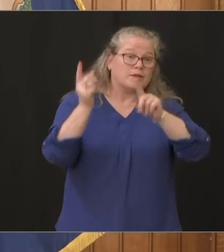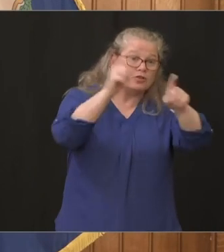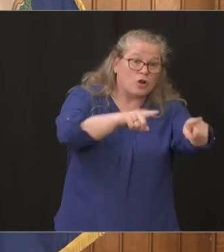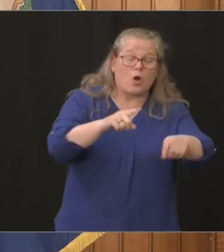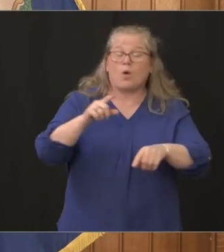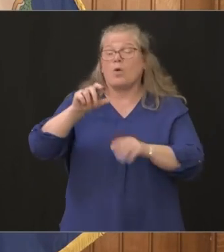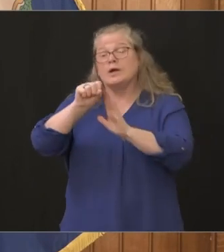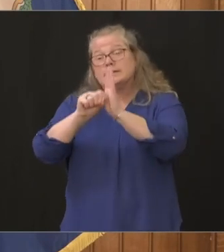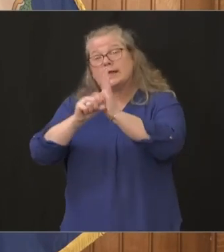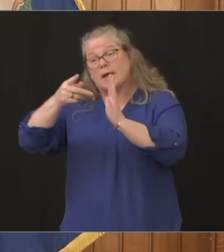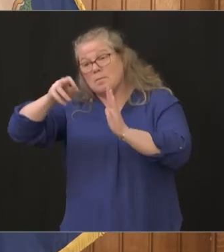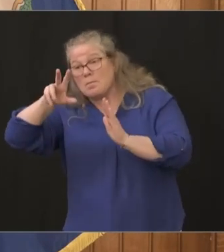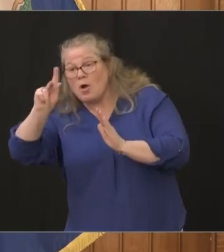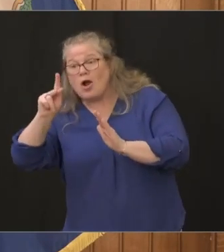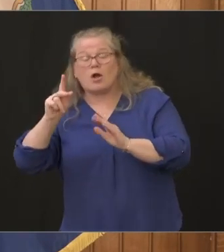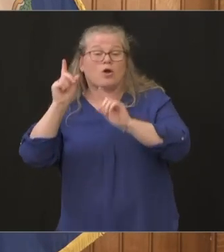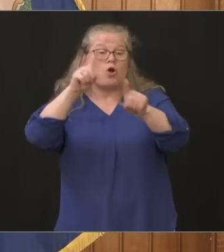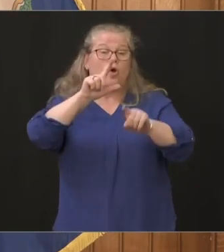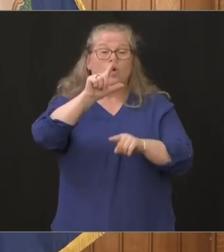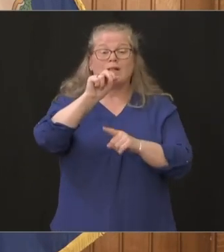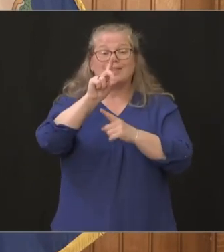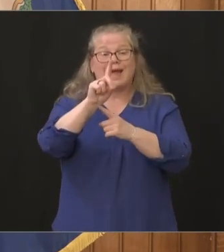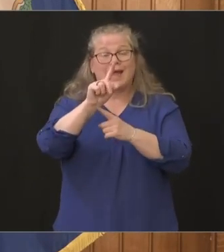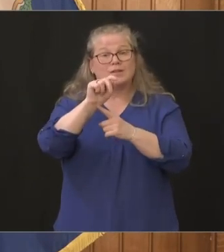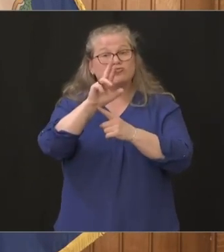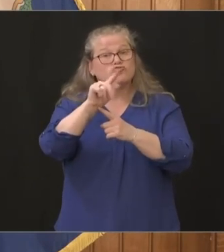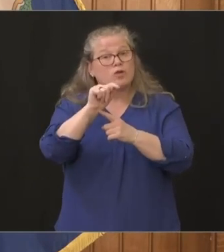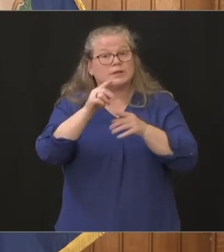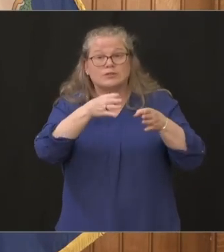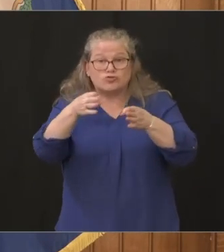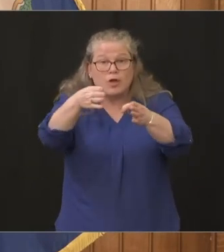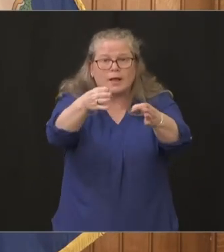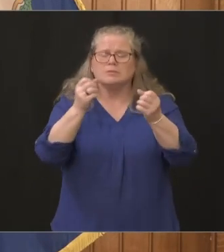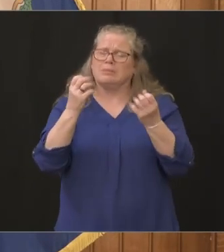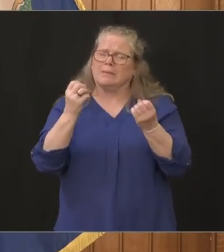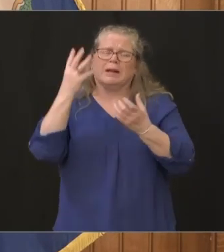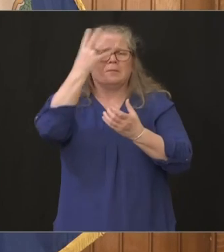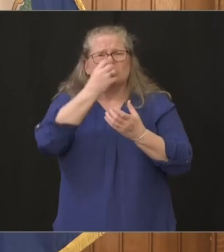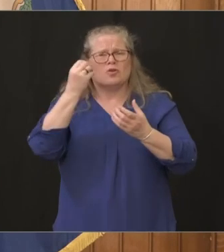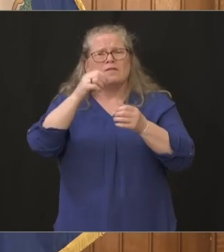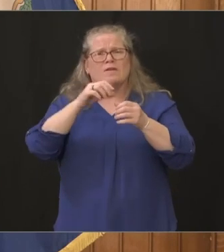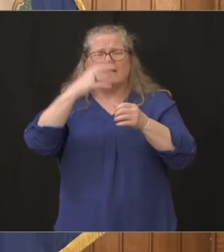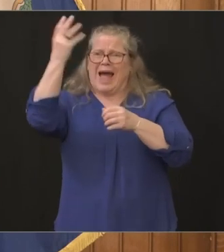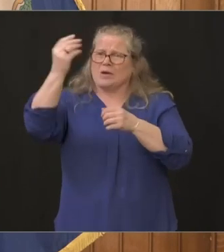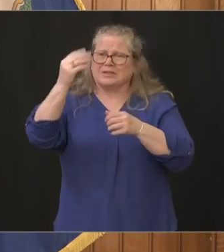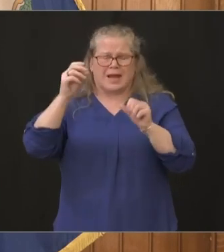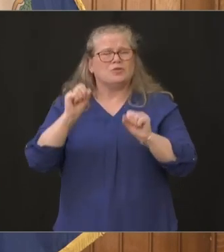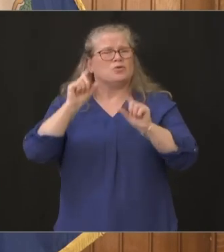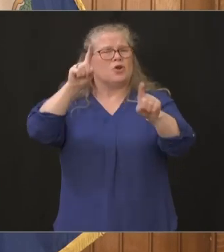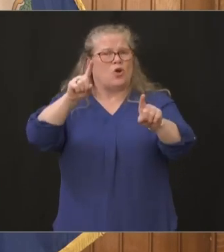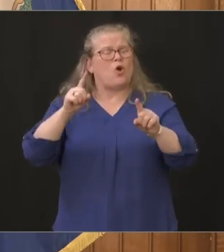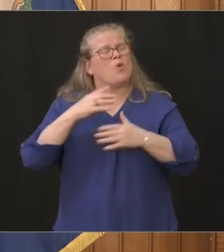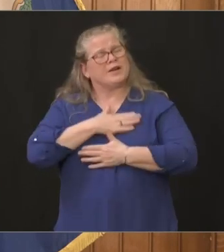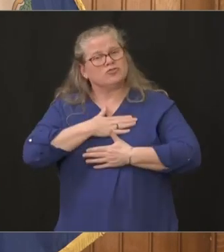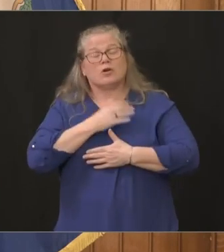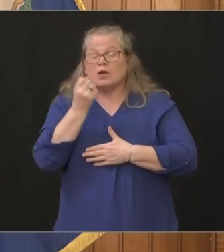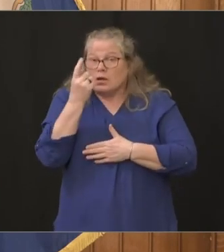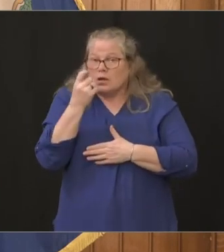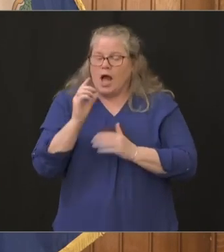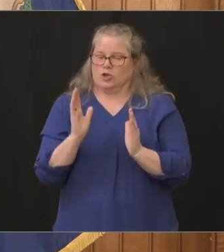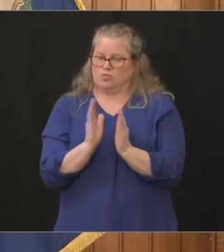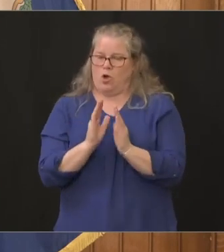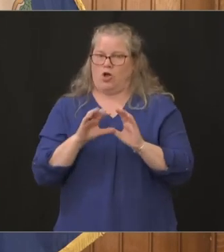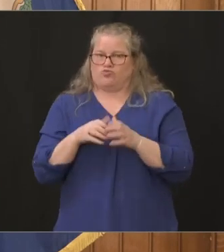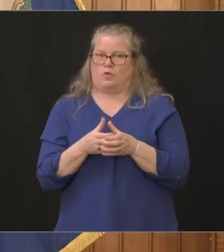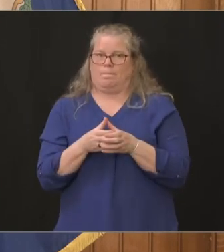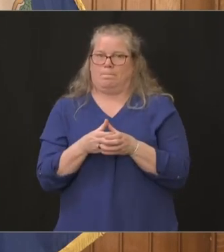trails and others there are a lot of beautiful outdoor areas you can go to and enjoy as a small small group someone counting